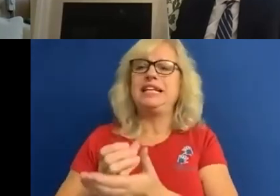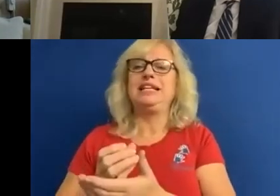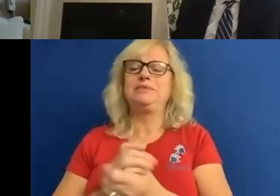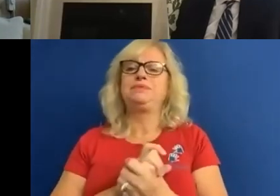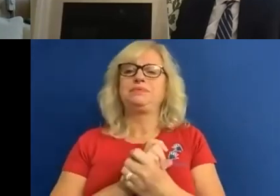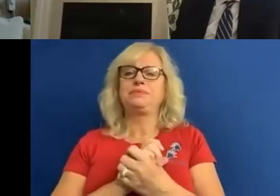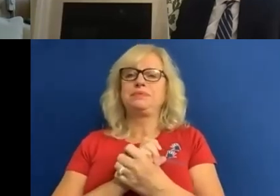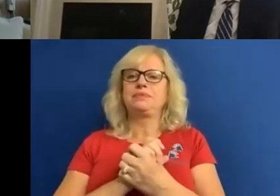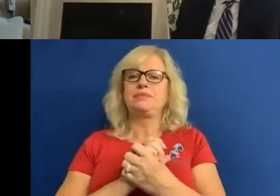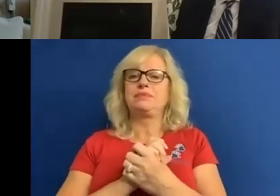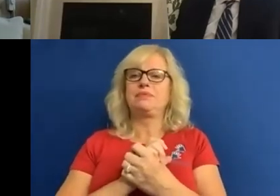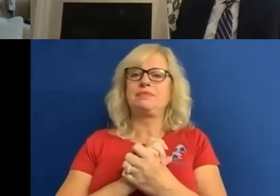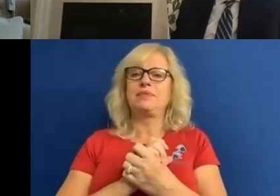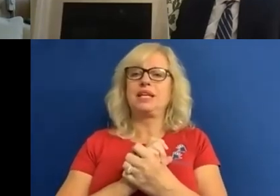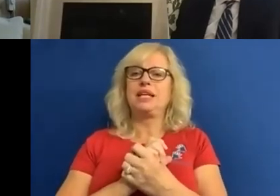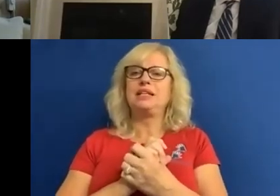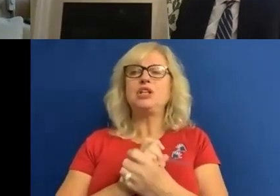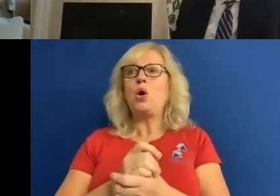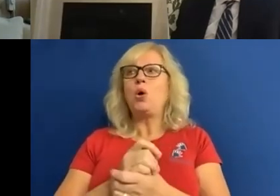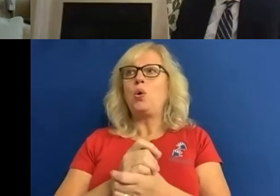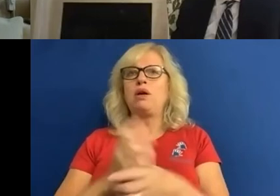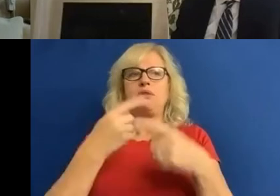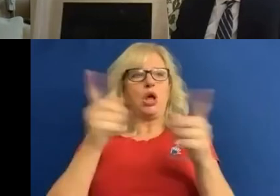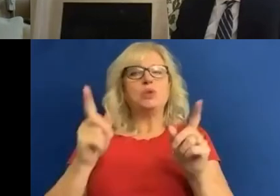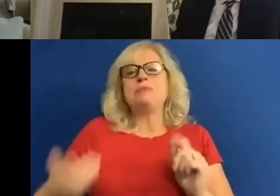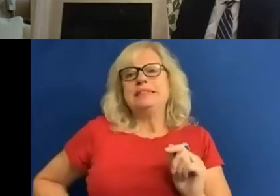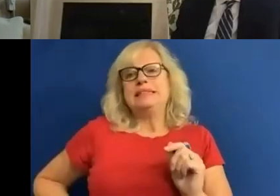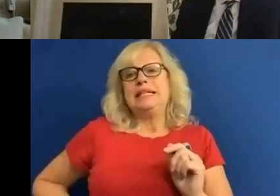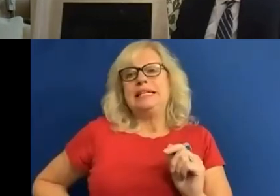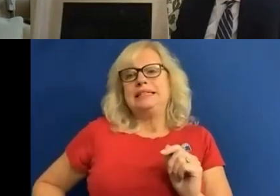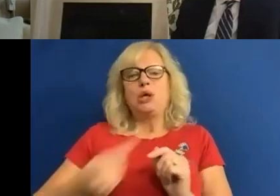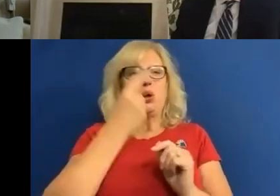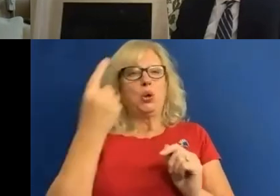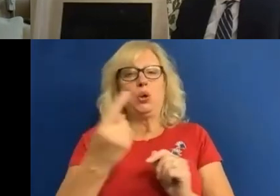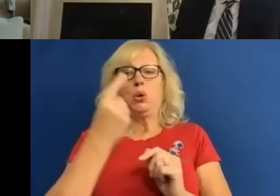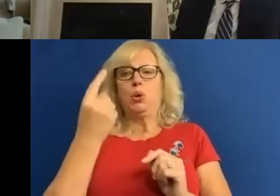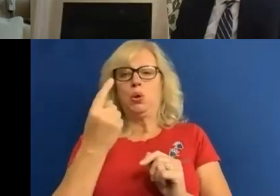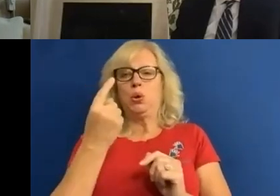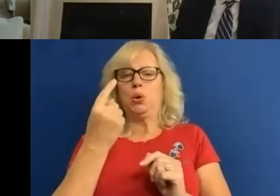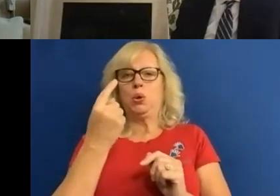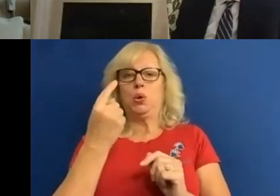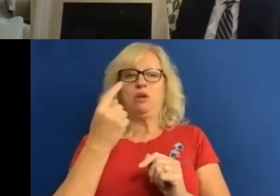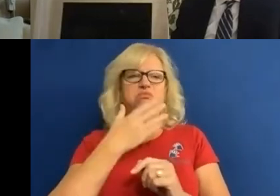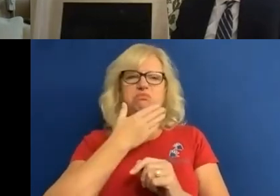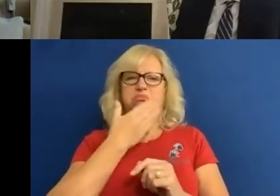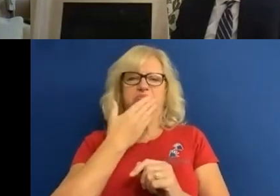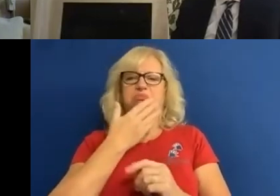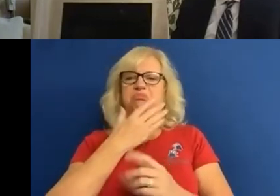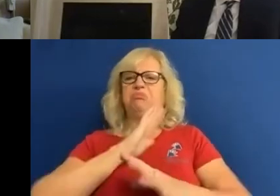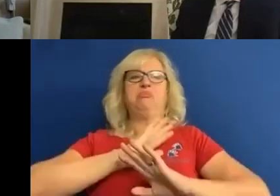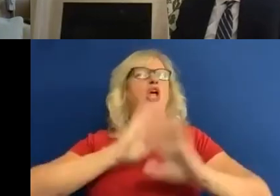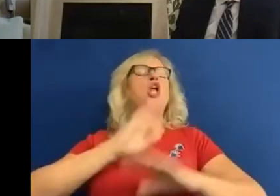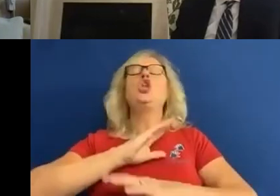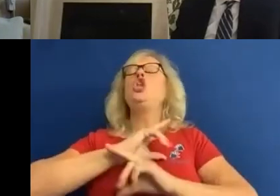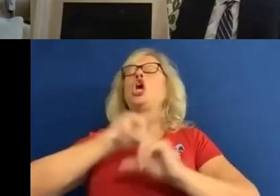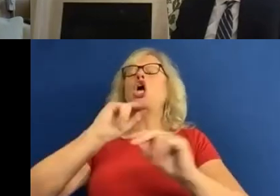on in the new way of working those organizations who haven't taken on board the new way of working they've said no you've all got to go back to the office